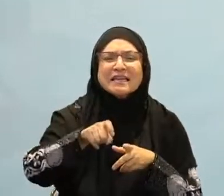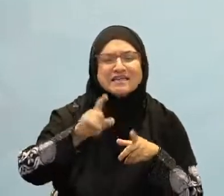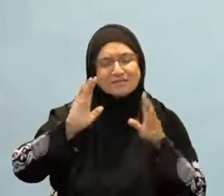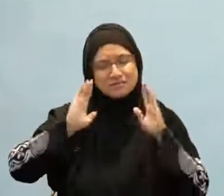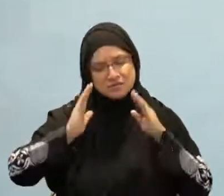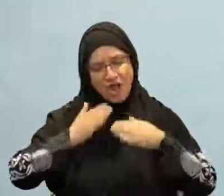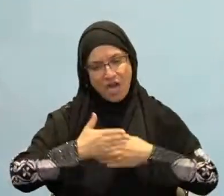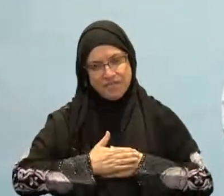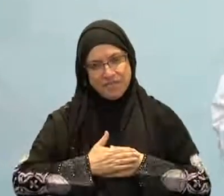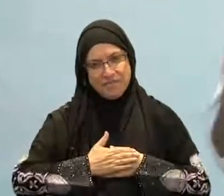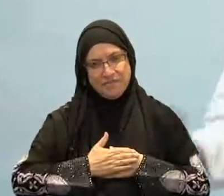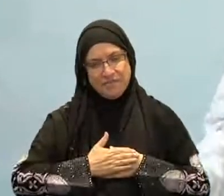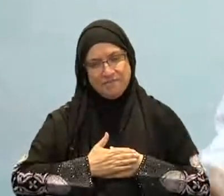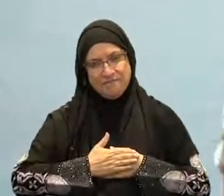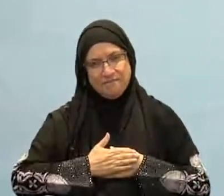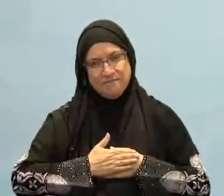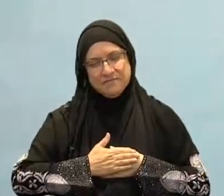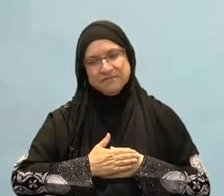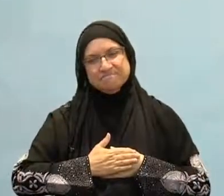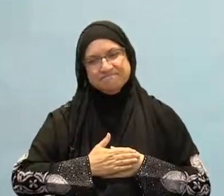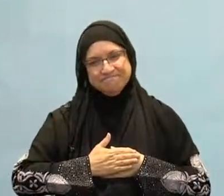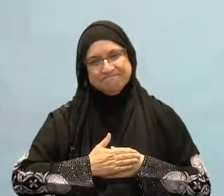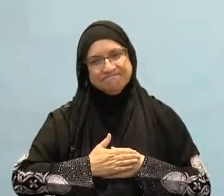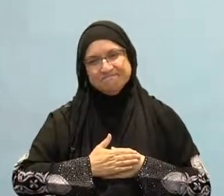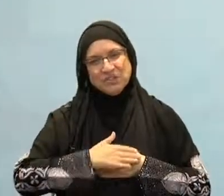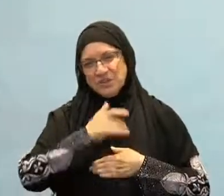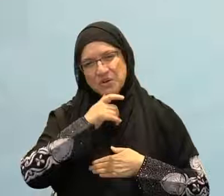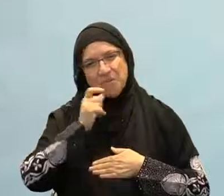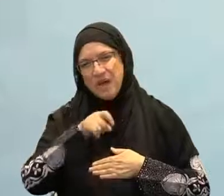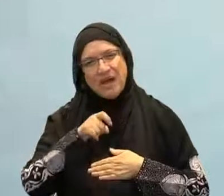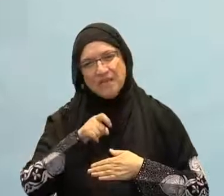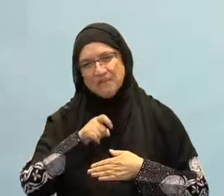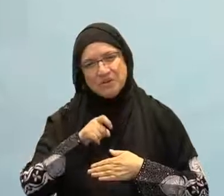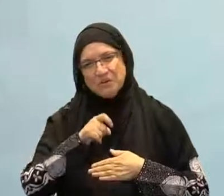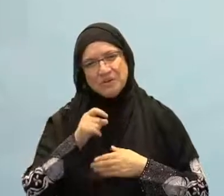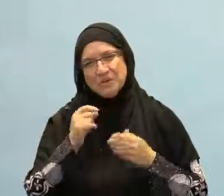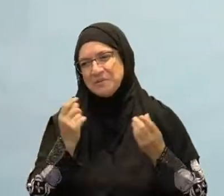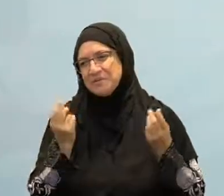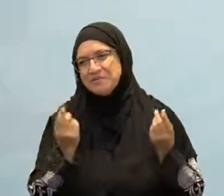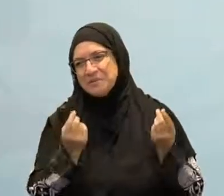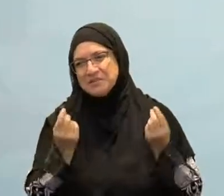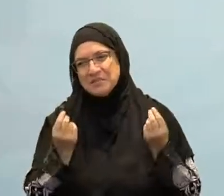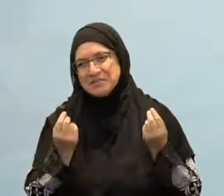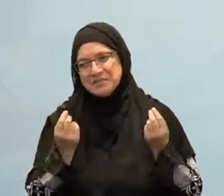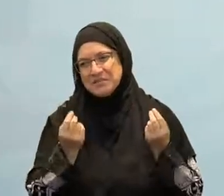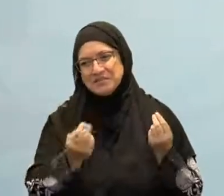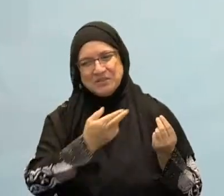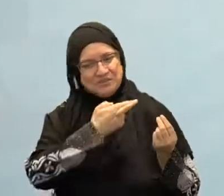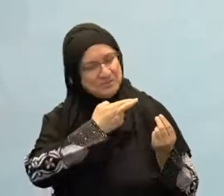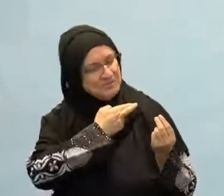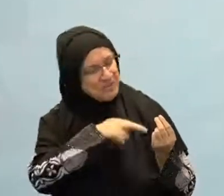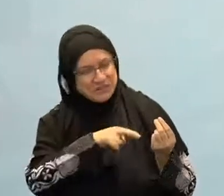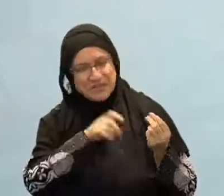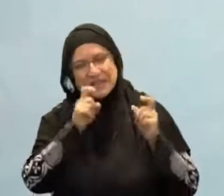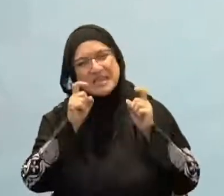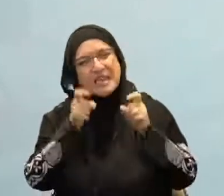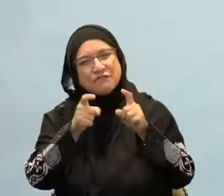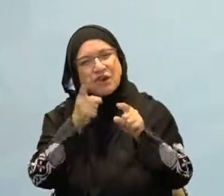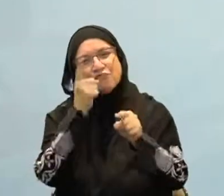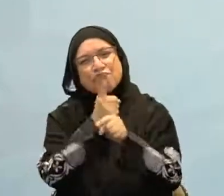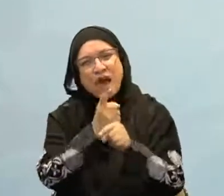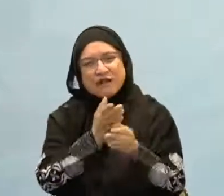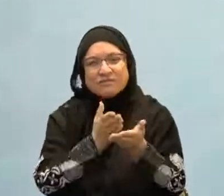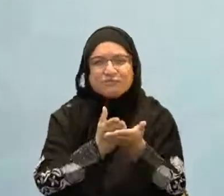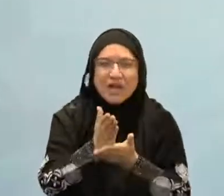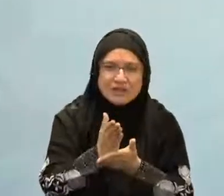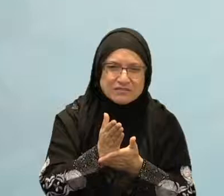beautiful. That doesn't mean that times of dua and dhikr and introspection are not good as well. But salah really offers that vehicle and